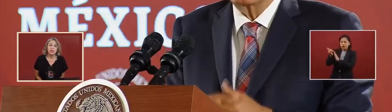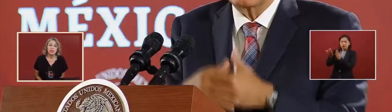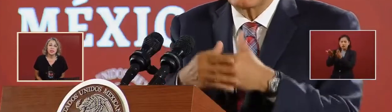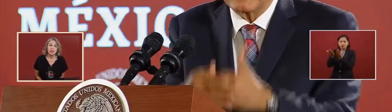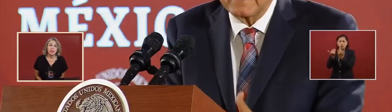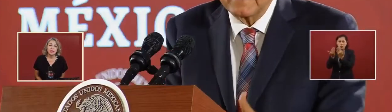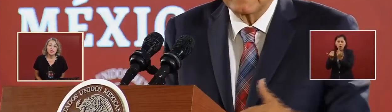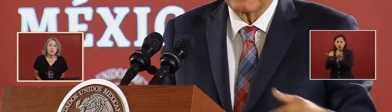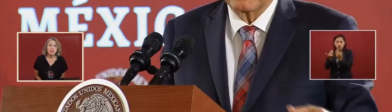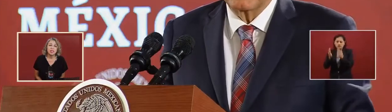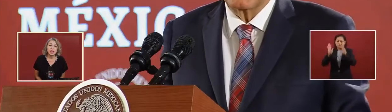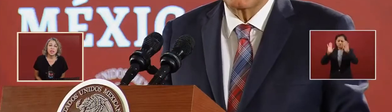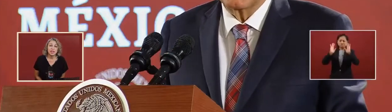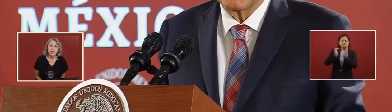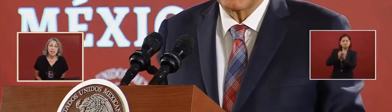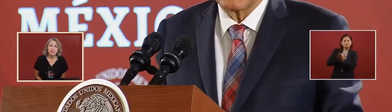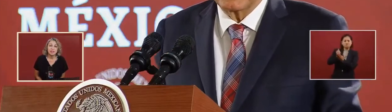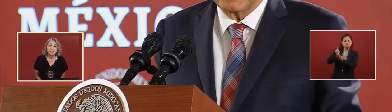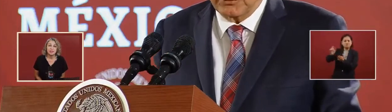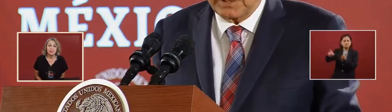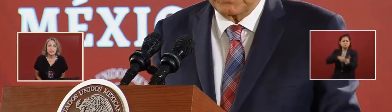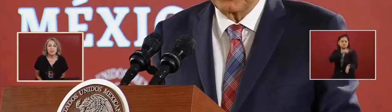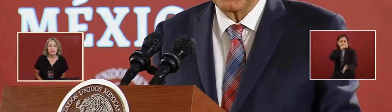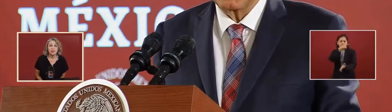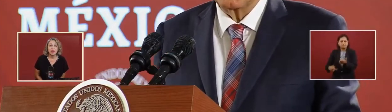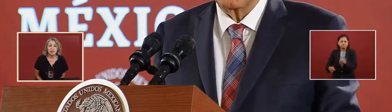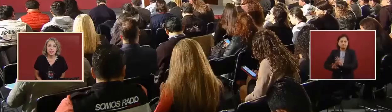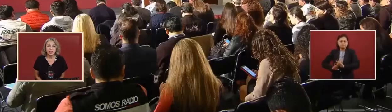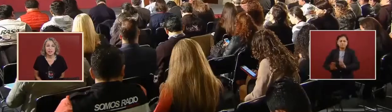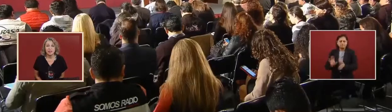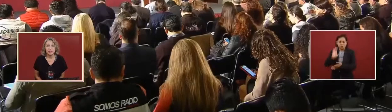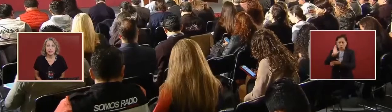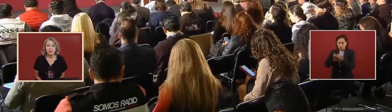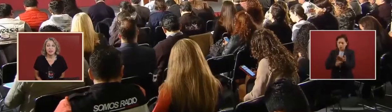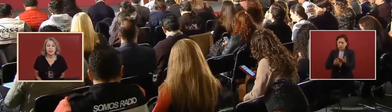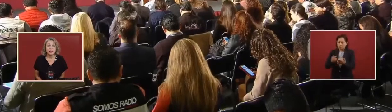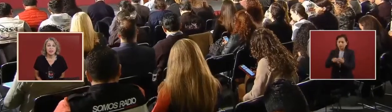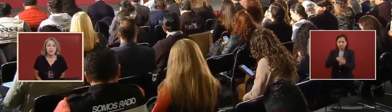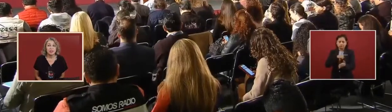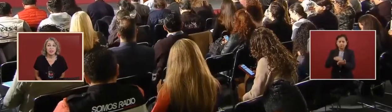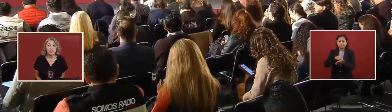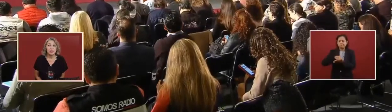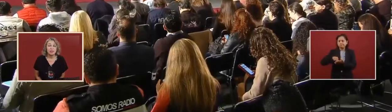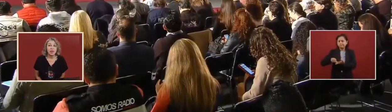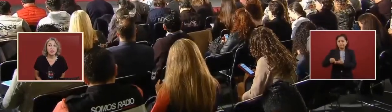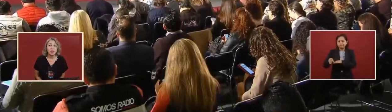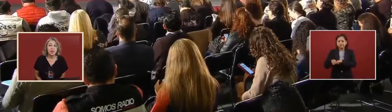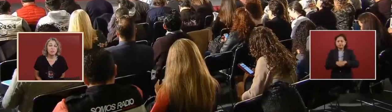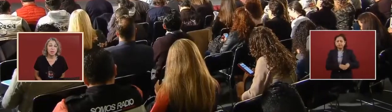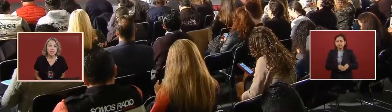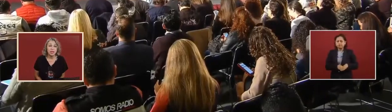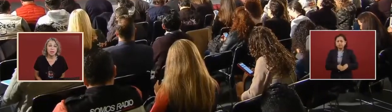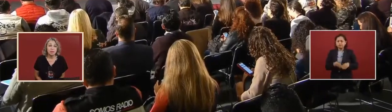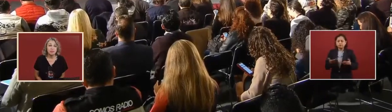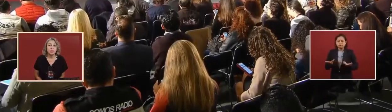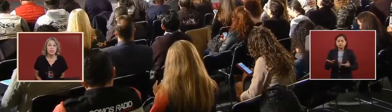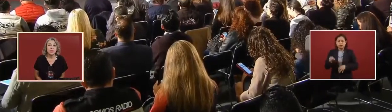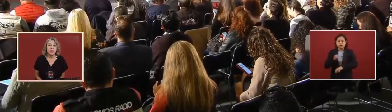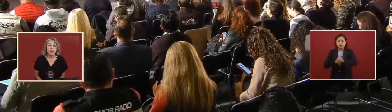cancel the contract. So now the company is asking